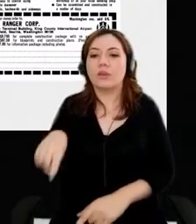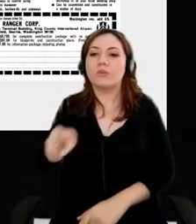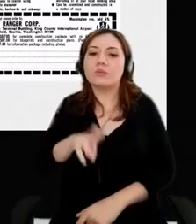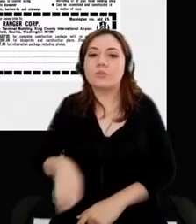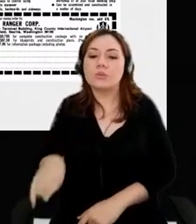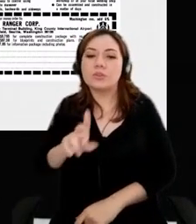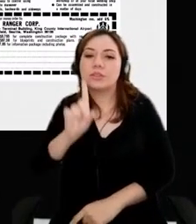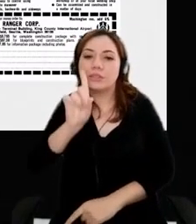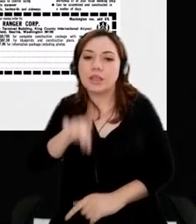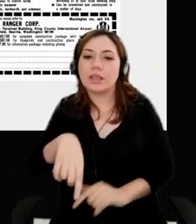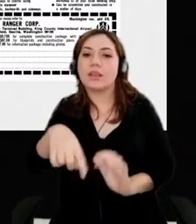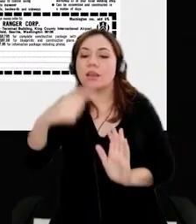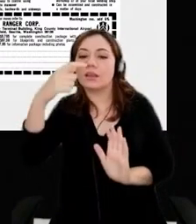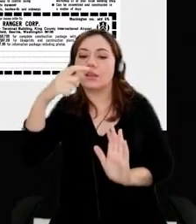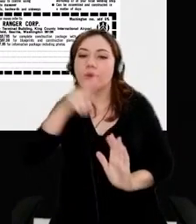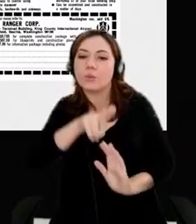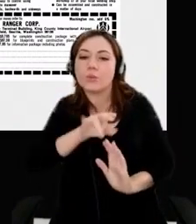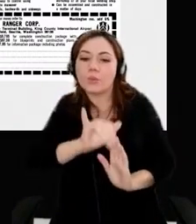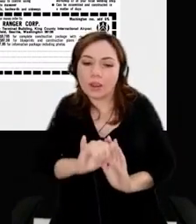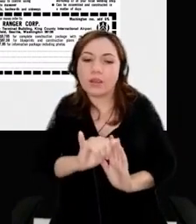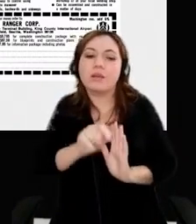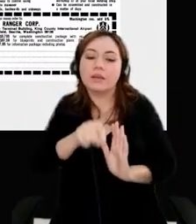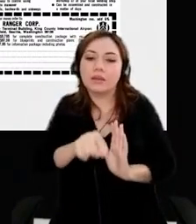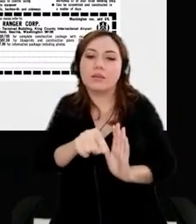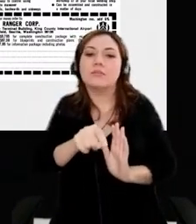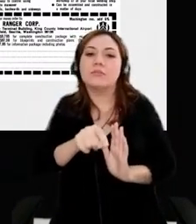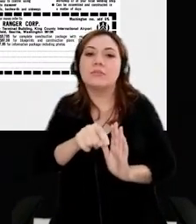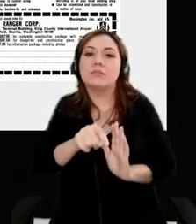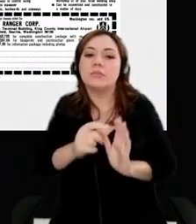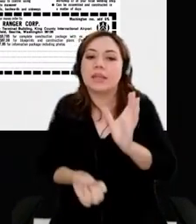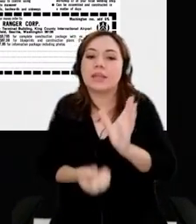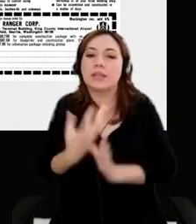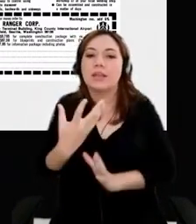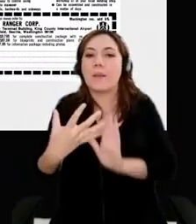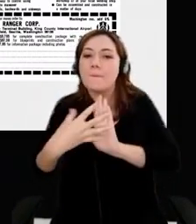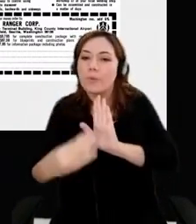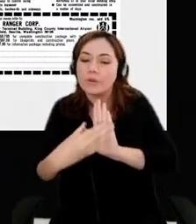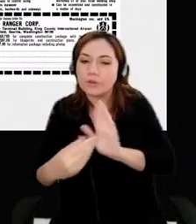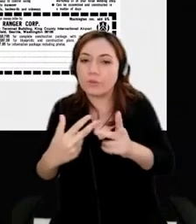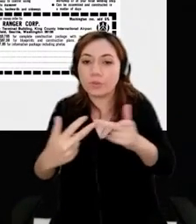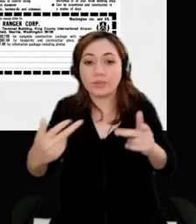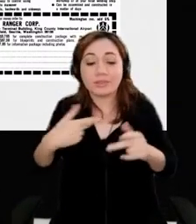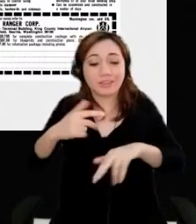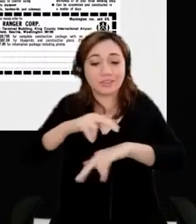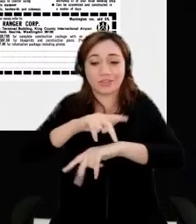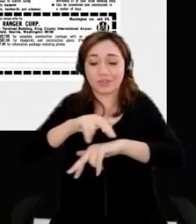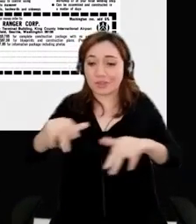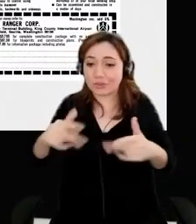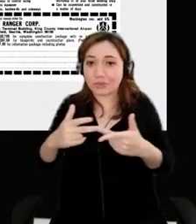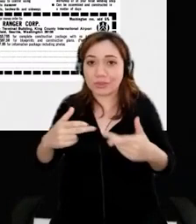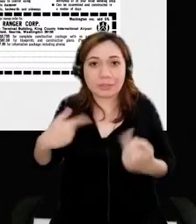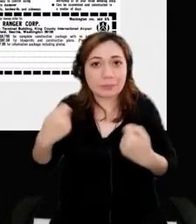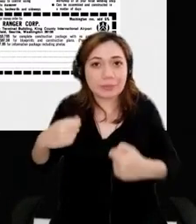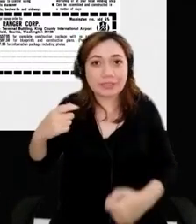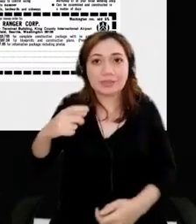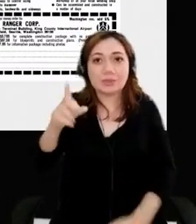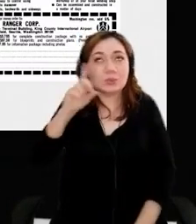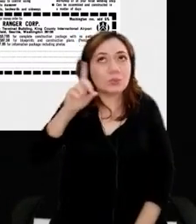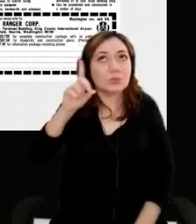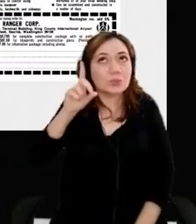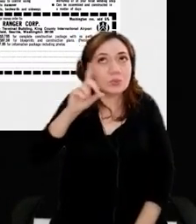3D models. And the amount of things that I need to put into my mind every single day is overwhelming.